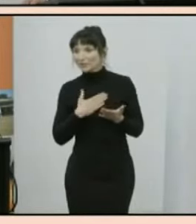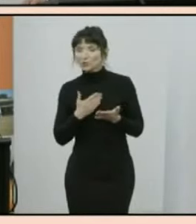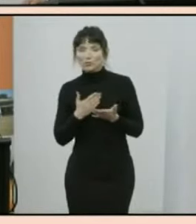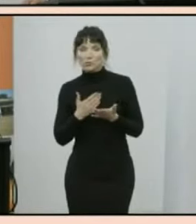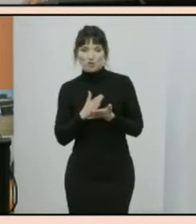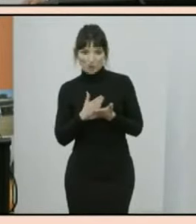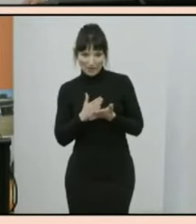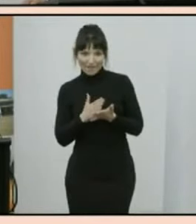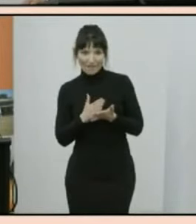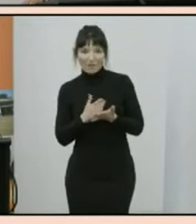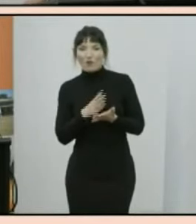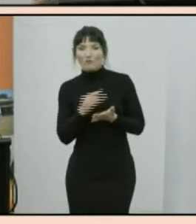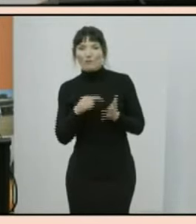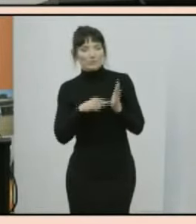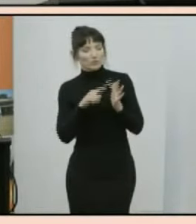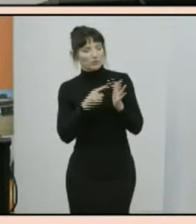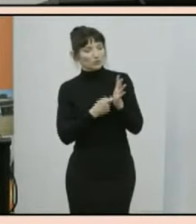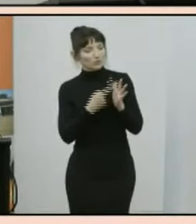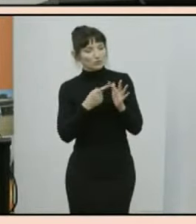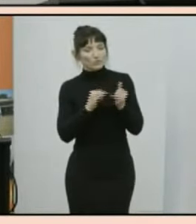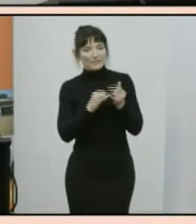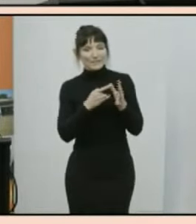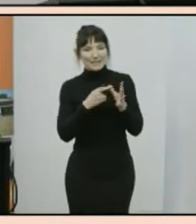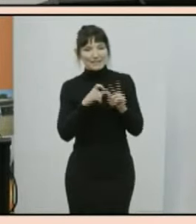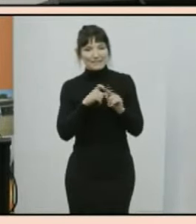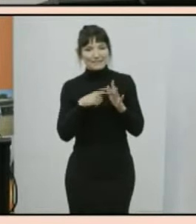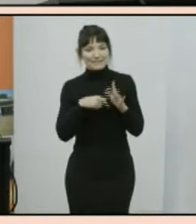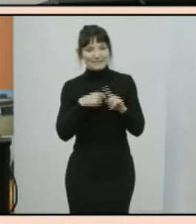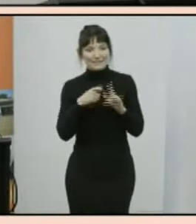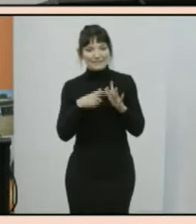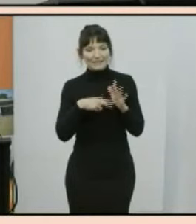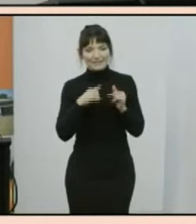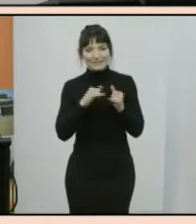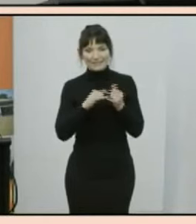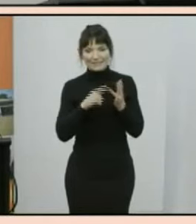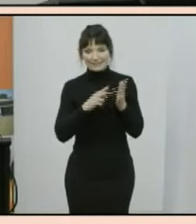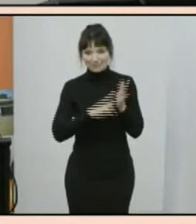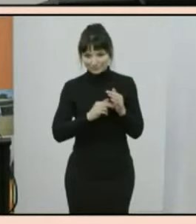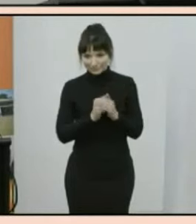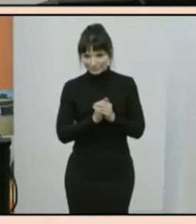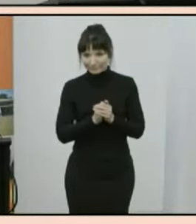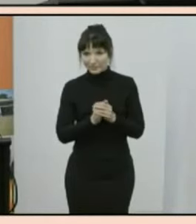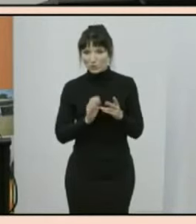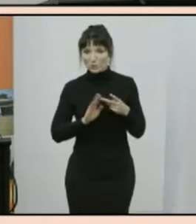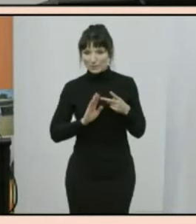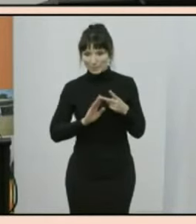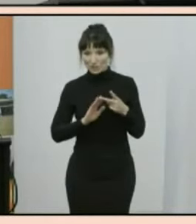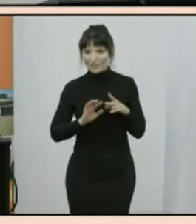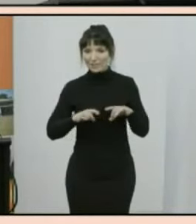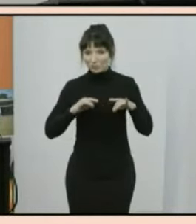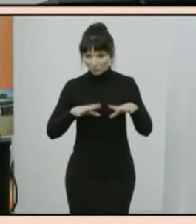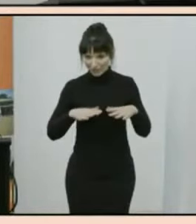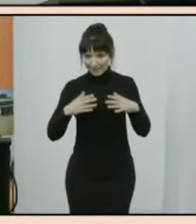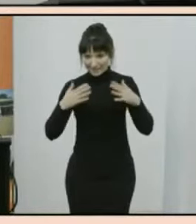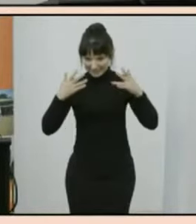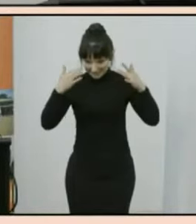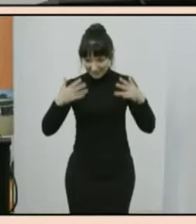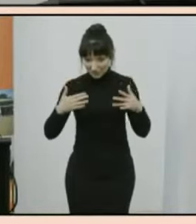theresa is the senior responsible officer for the 2021 census and deputy australian station deputy